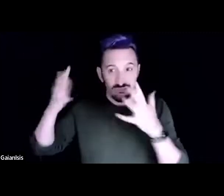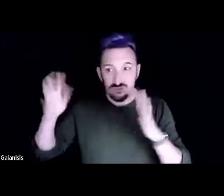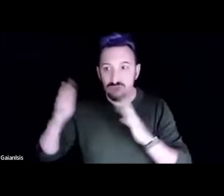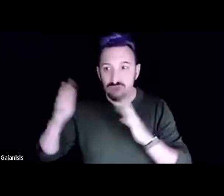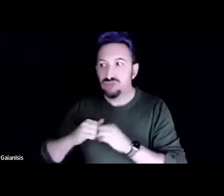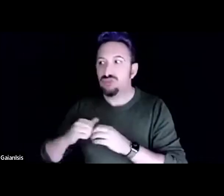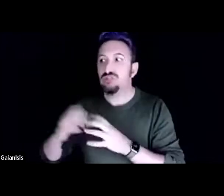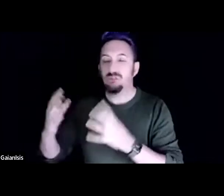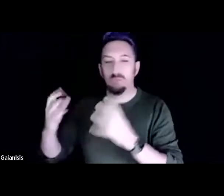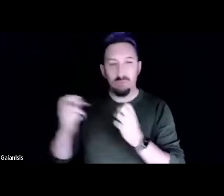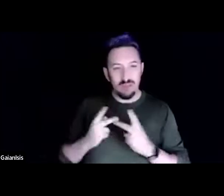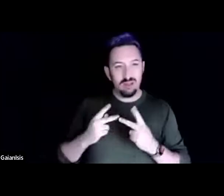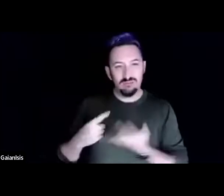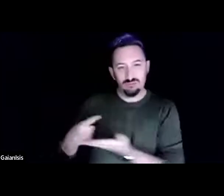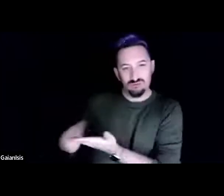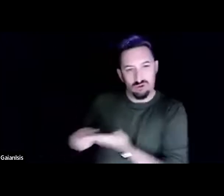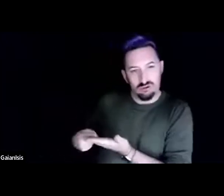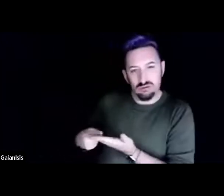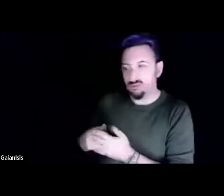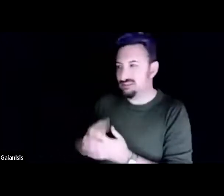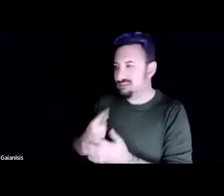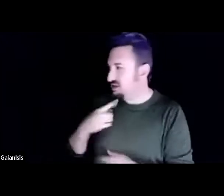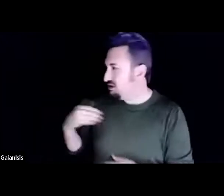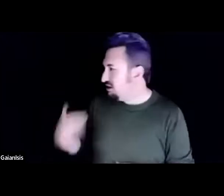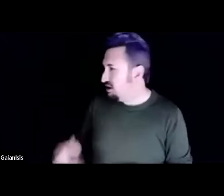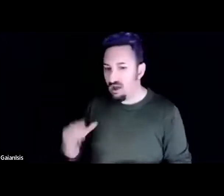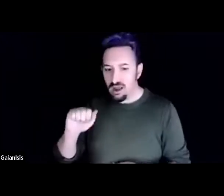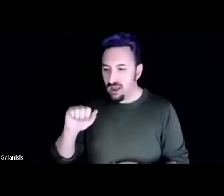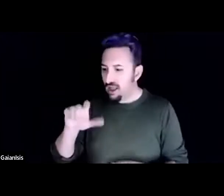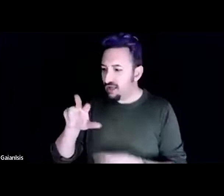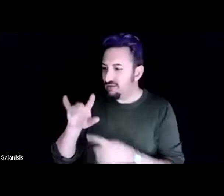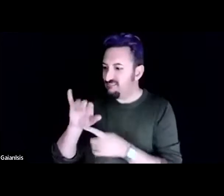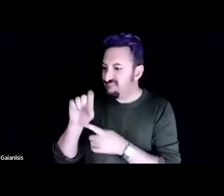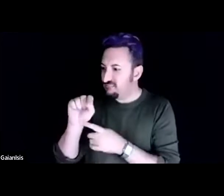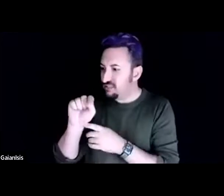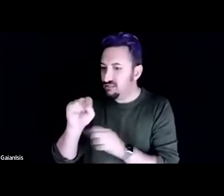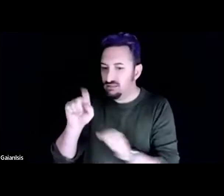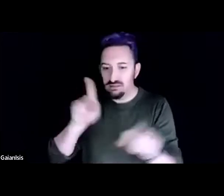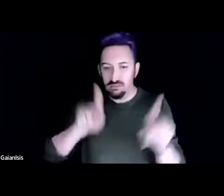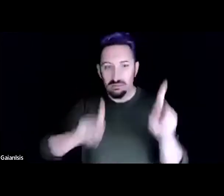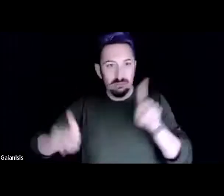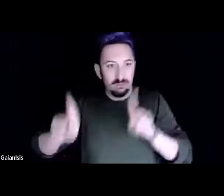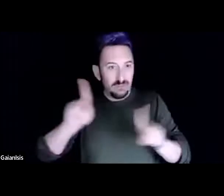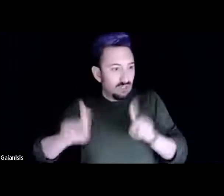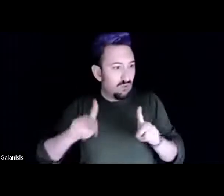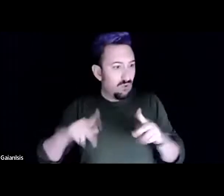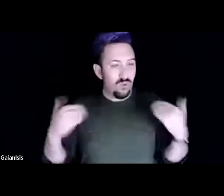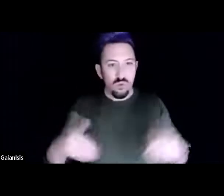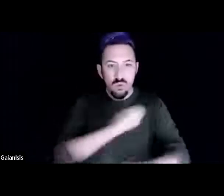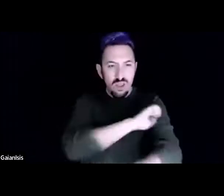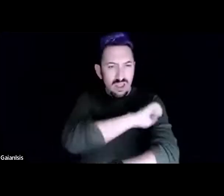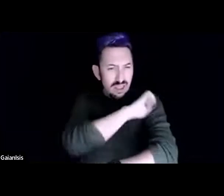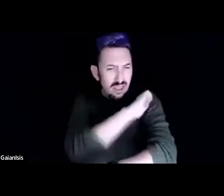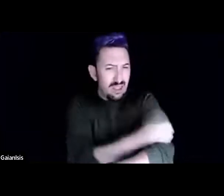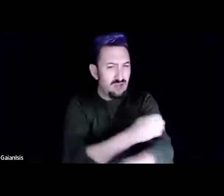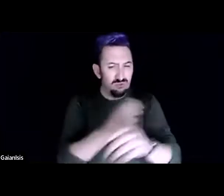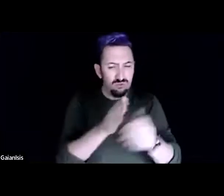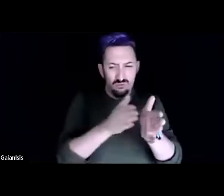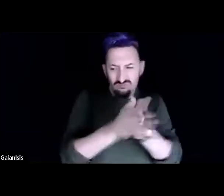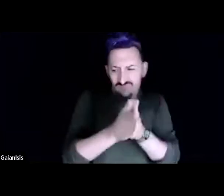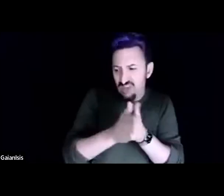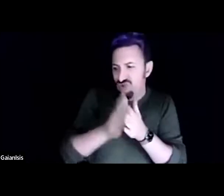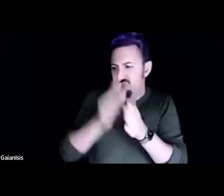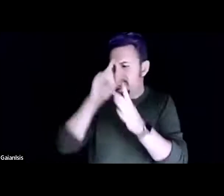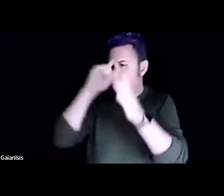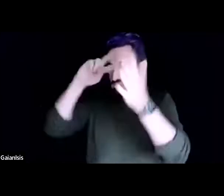and they're just on fire with wanting to change the world. But they don't necessarily know what the tools and the skills are, what they want to change it